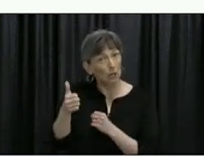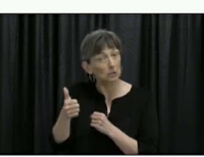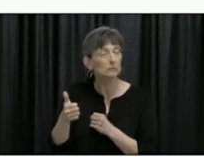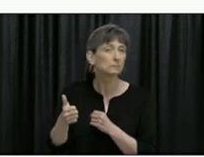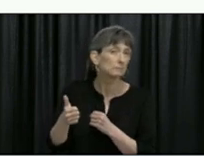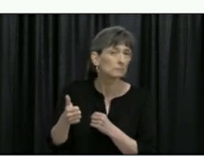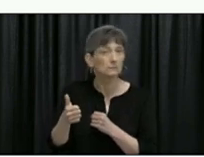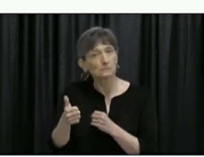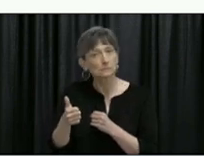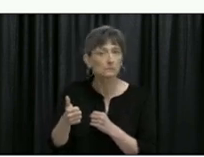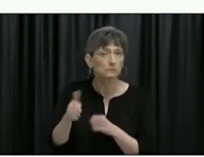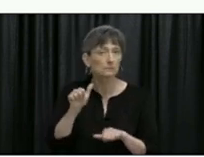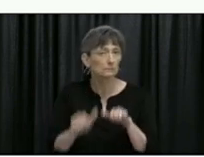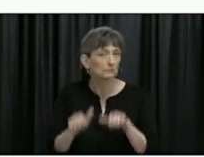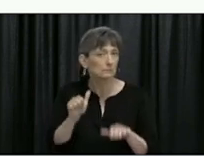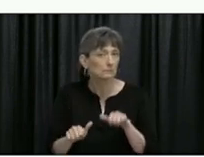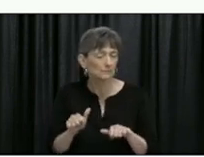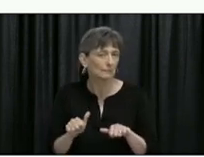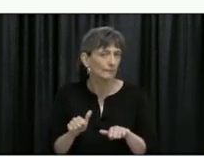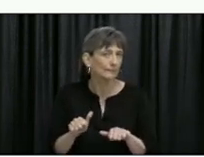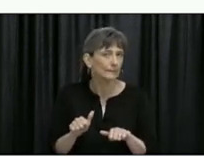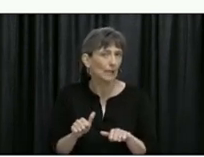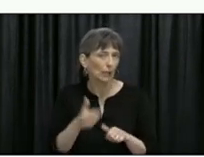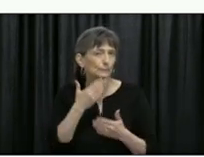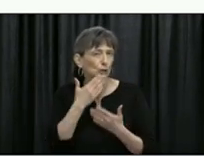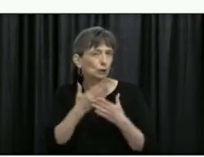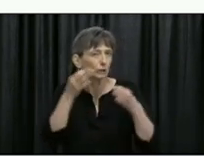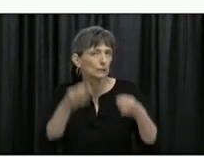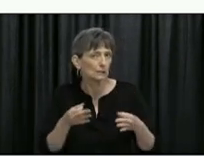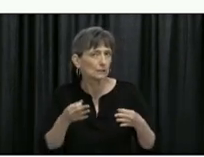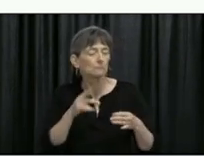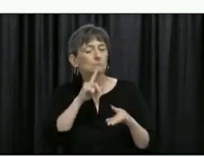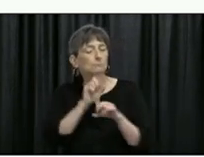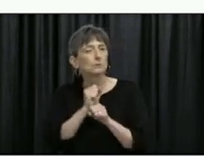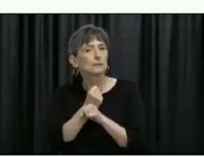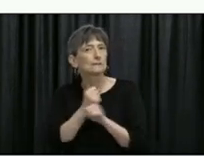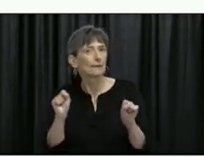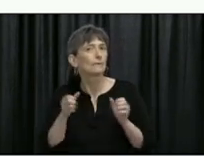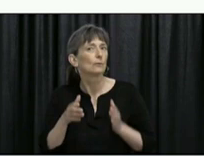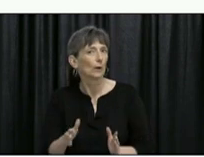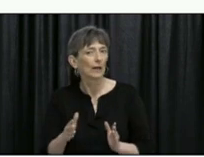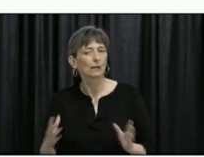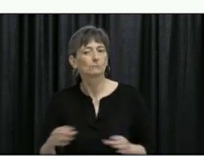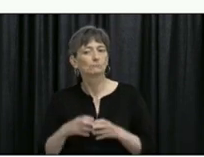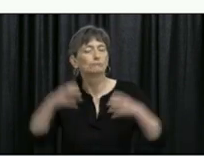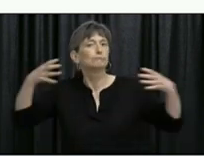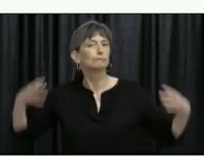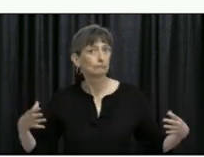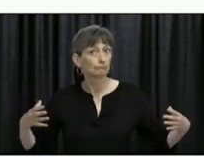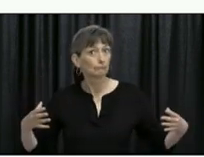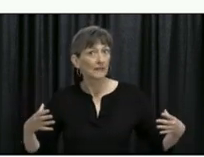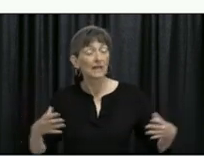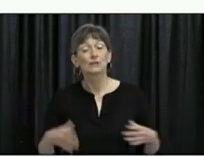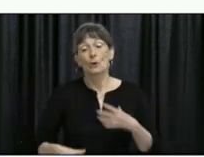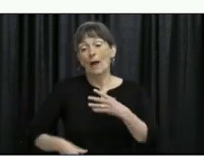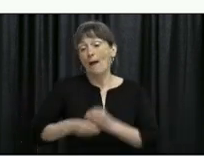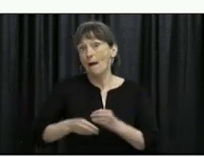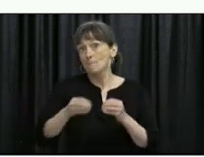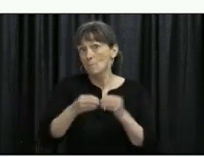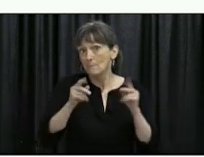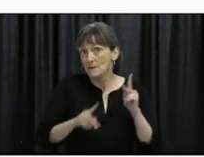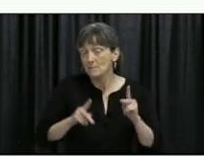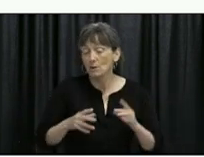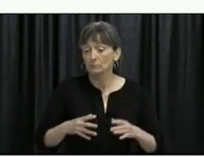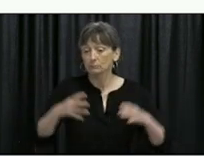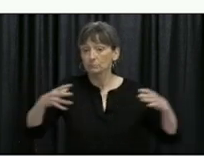your bubble and, should you choose to do so, how to do it safely. So, for more information about how to safely expand your bubble and important